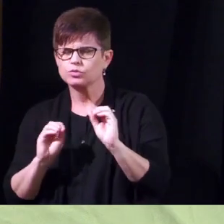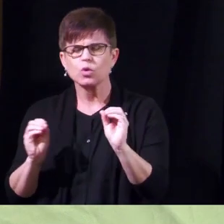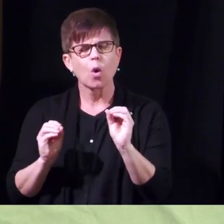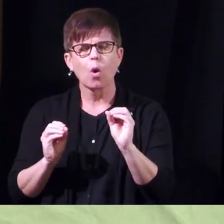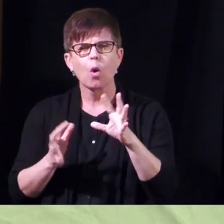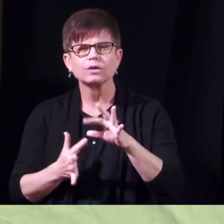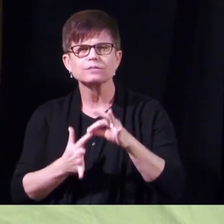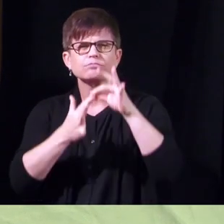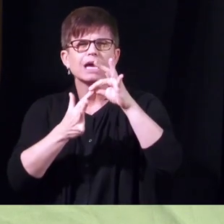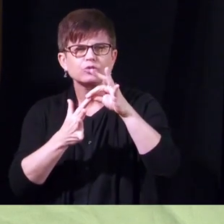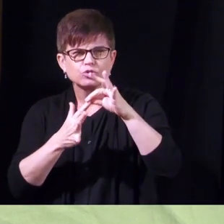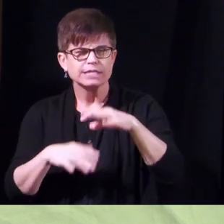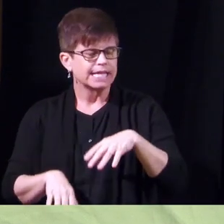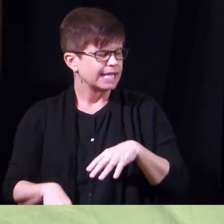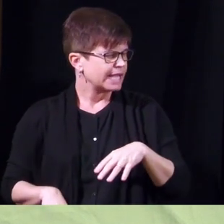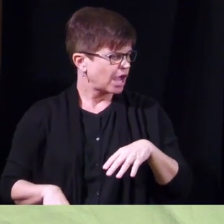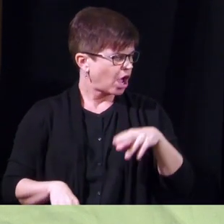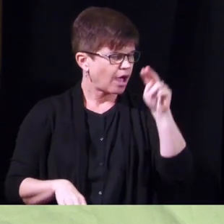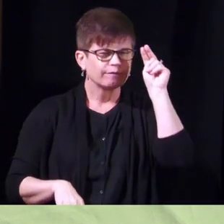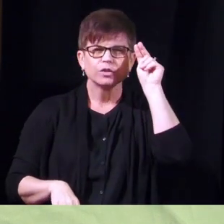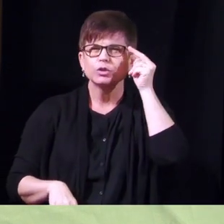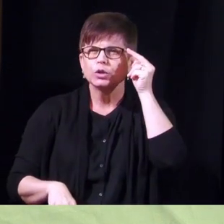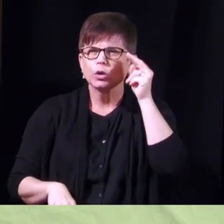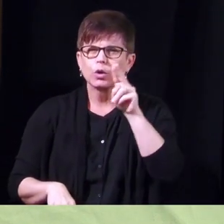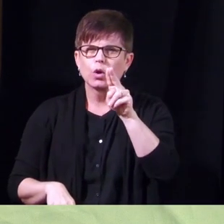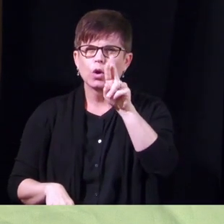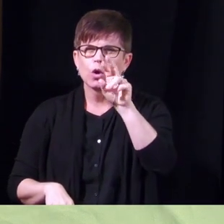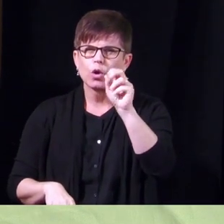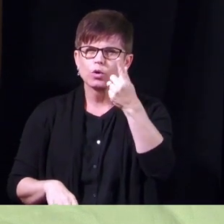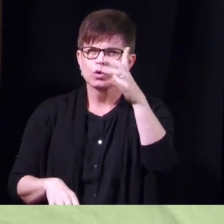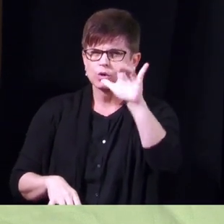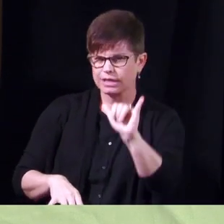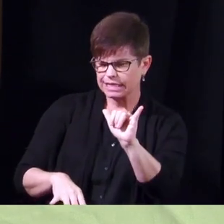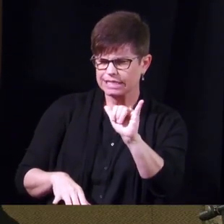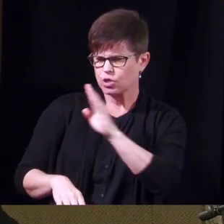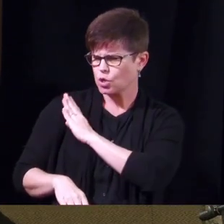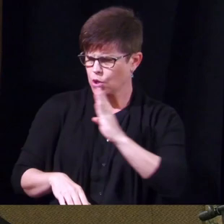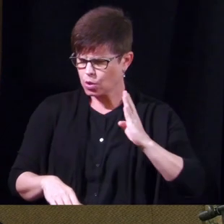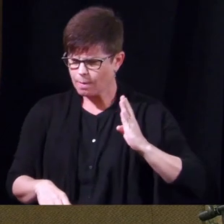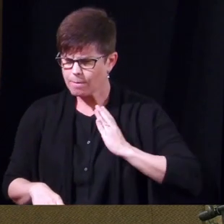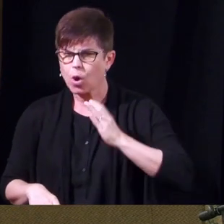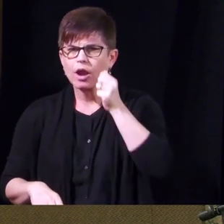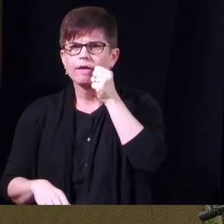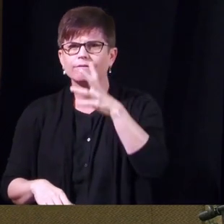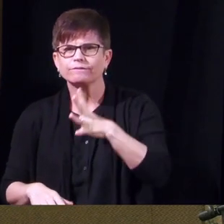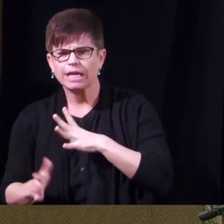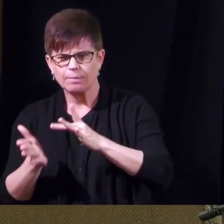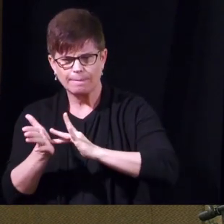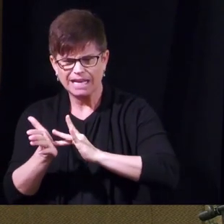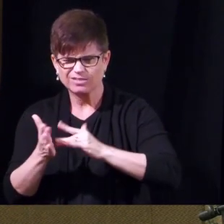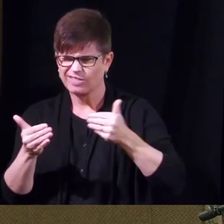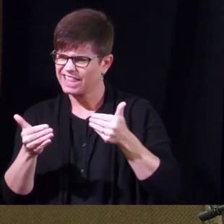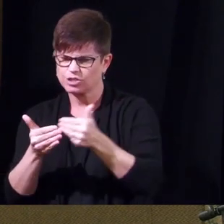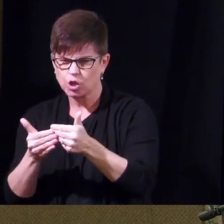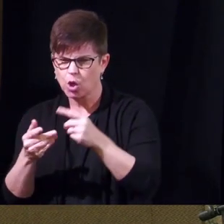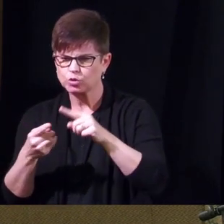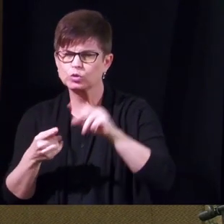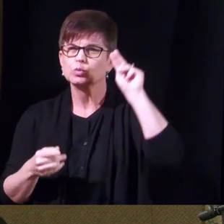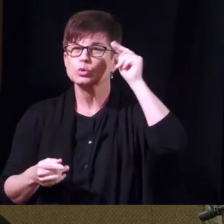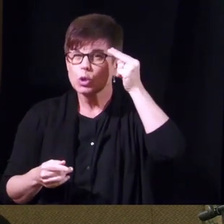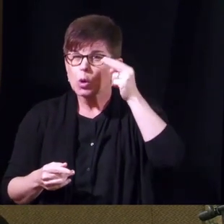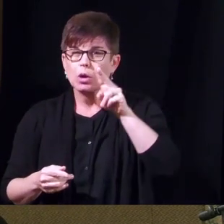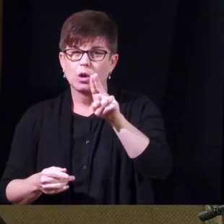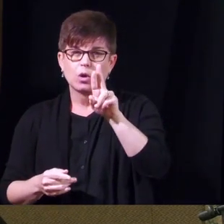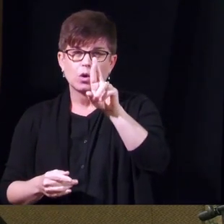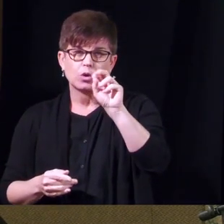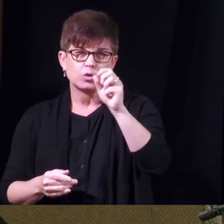uh and the the board of female pelvic medicine reconstructive surgery is about as close as we have to neural urology